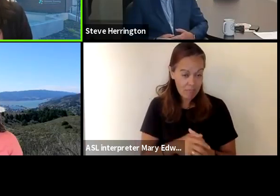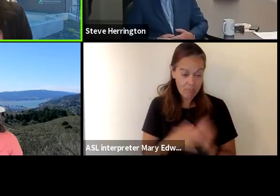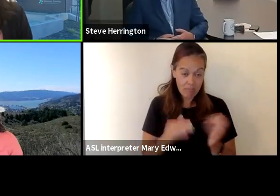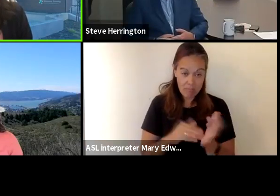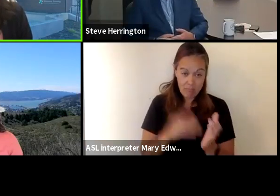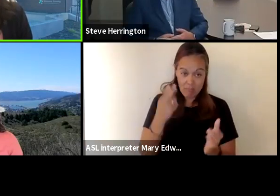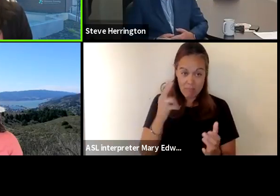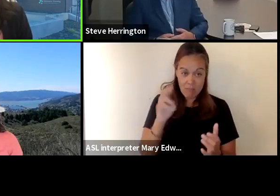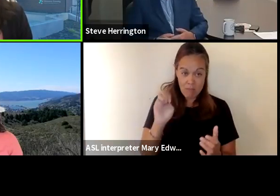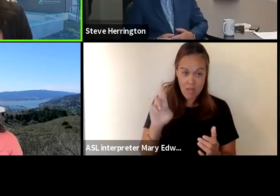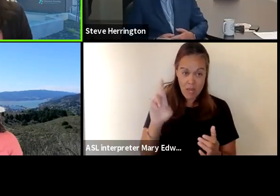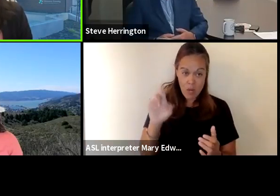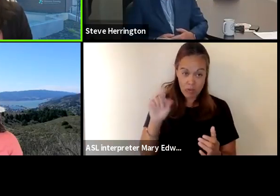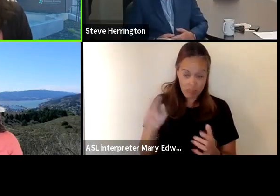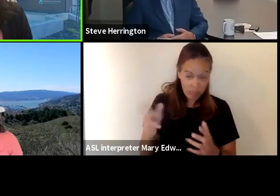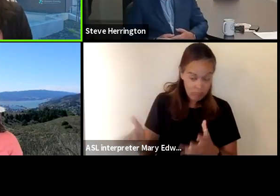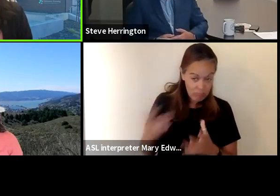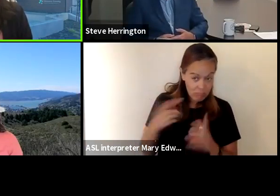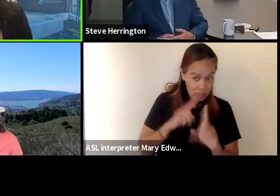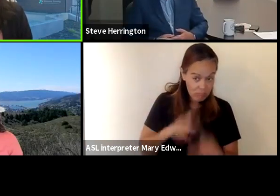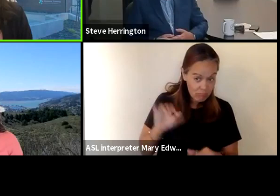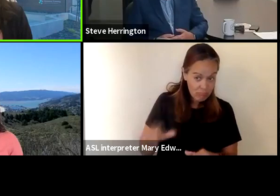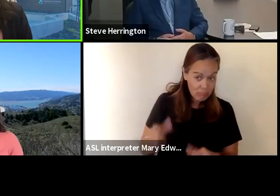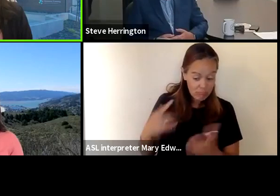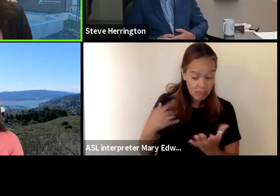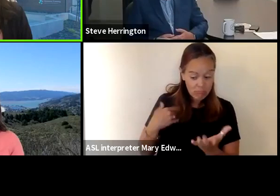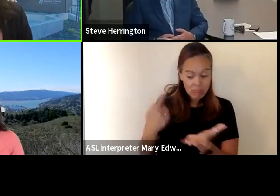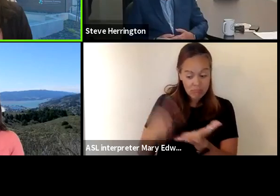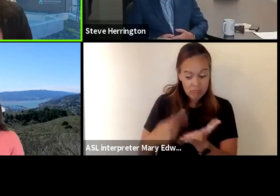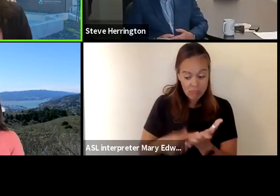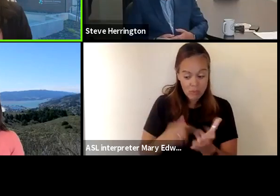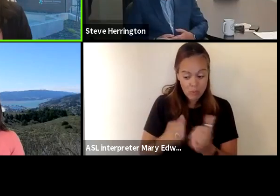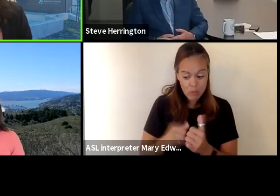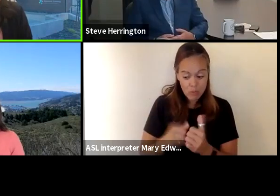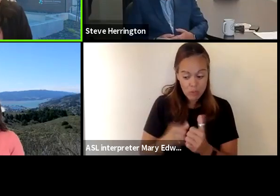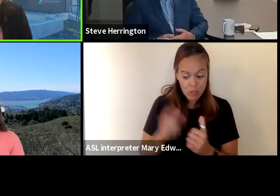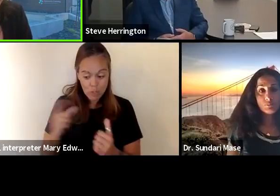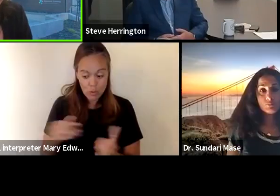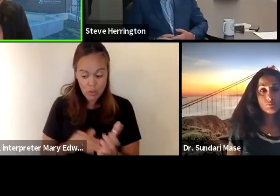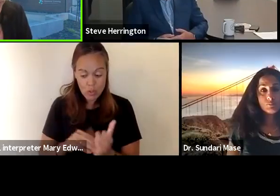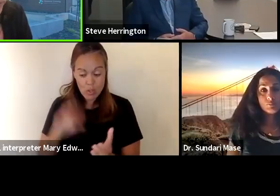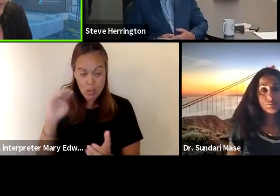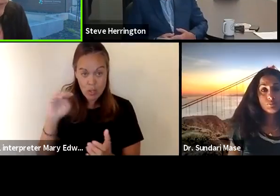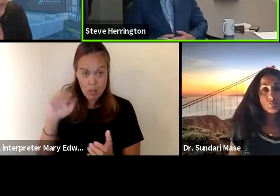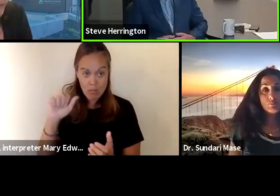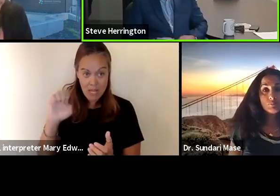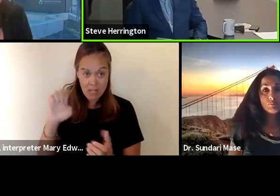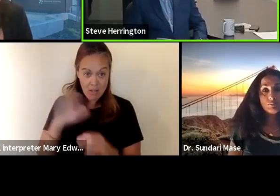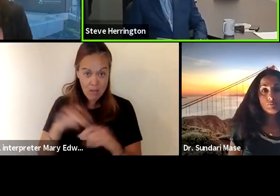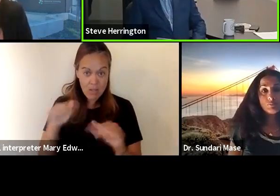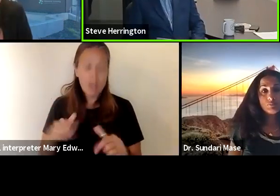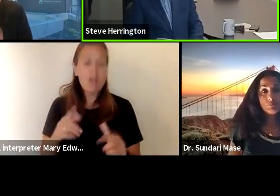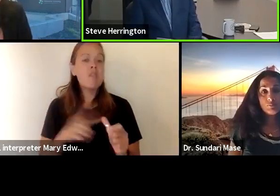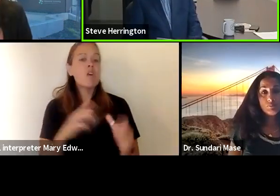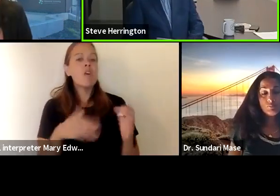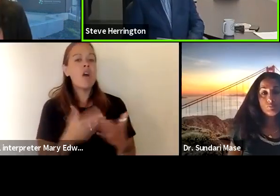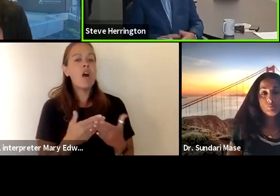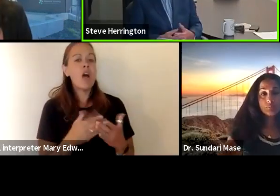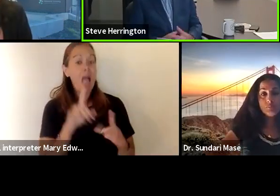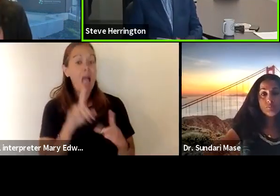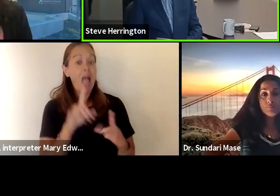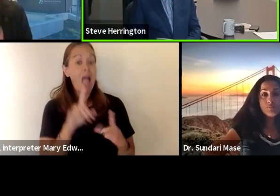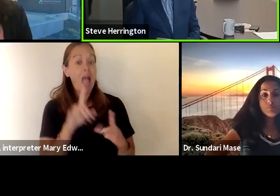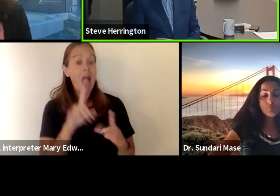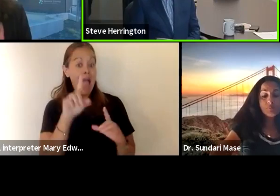start us out there and and then maybe we can have a conversation with you and dr mace on this well first of all asking the